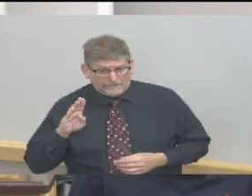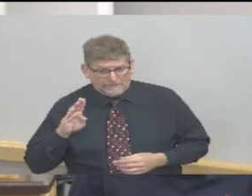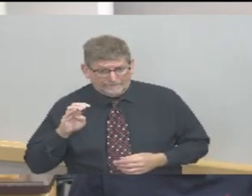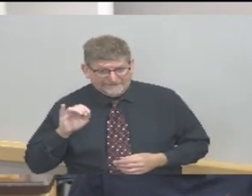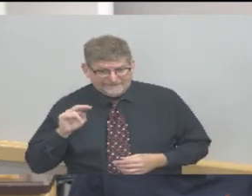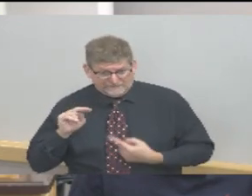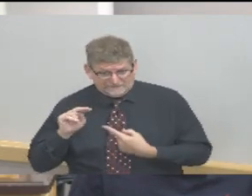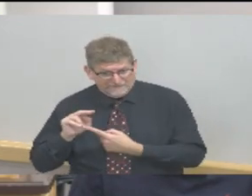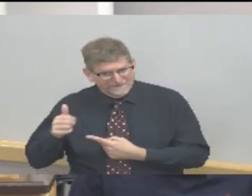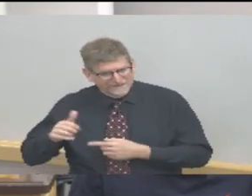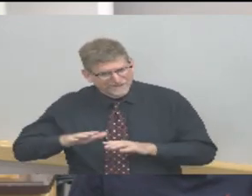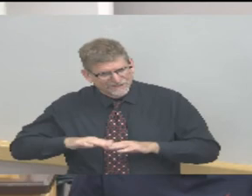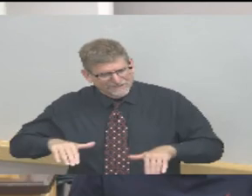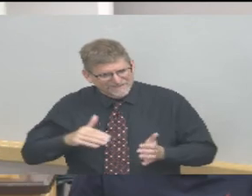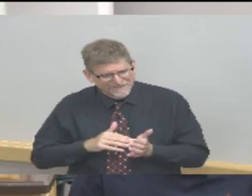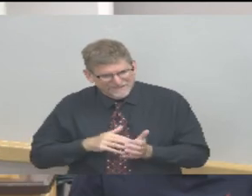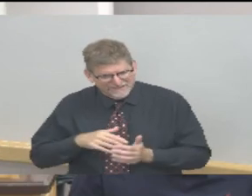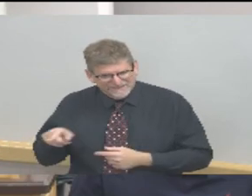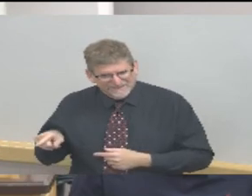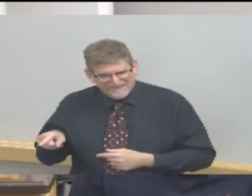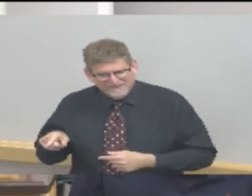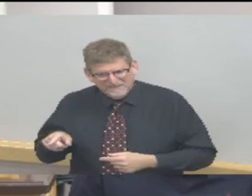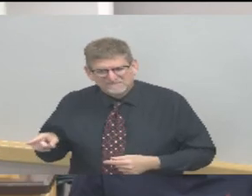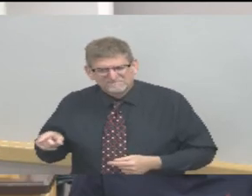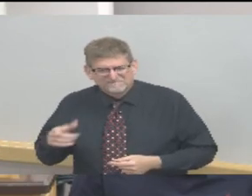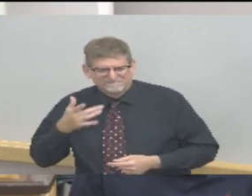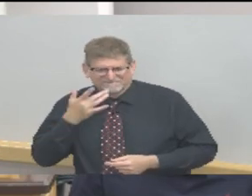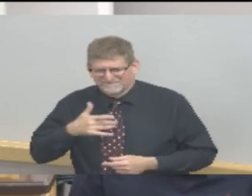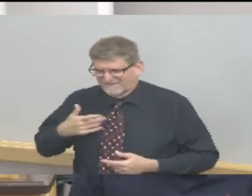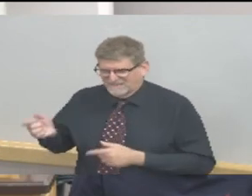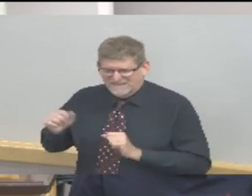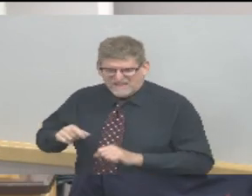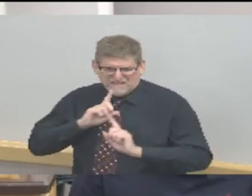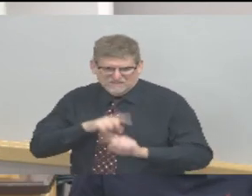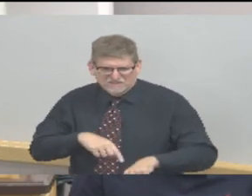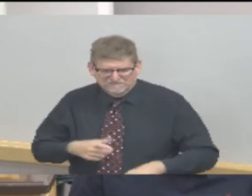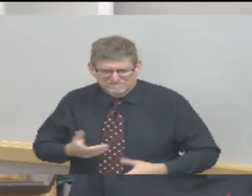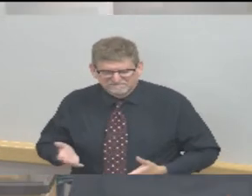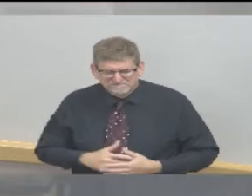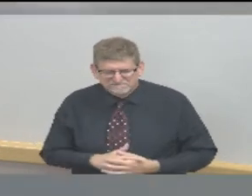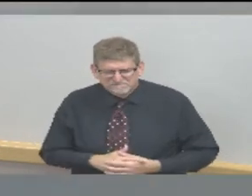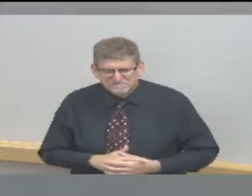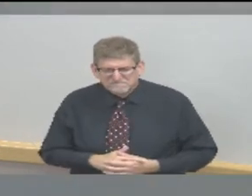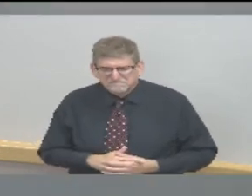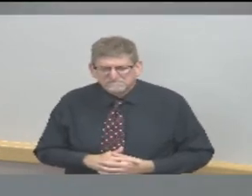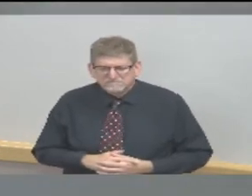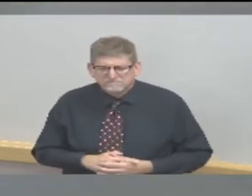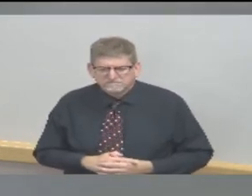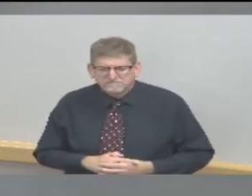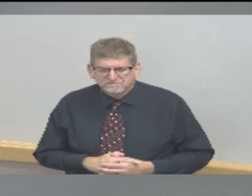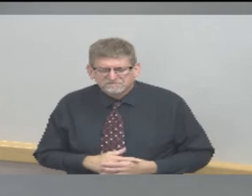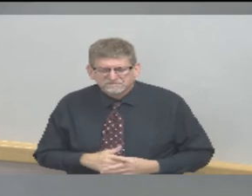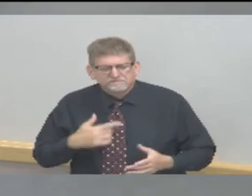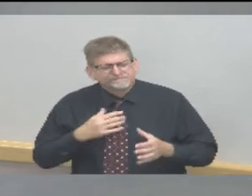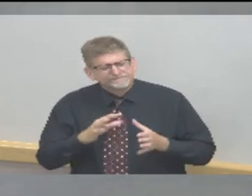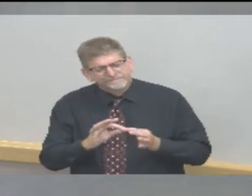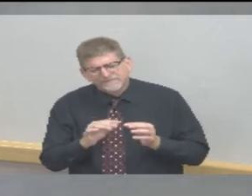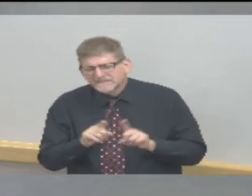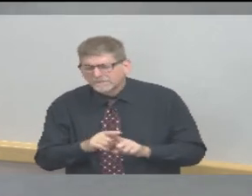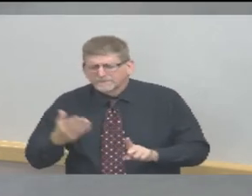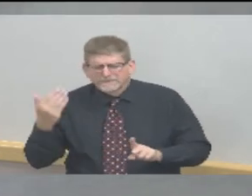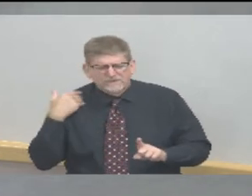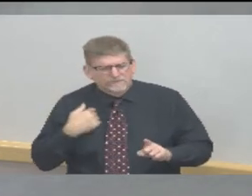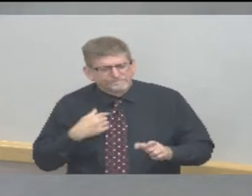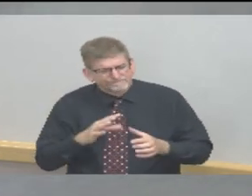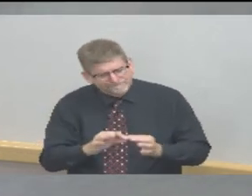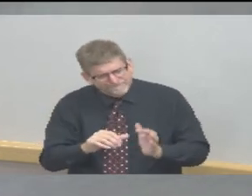We'll start with Dr. Bean. Okay. So I'll just emphasize what we heard earlier. It's a very significant illness